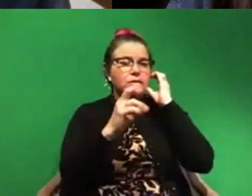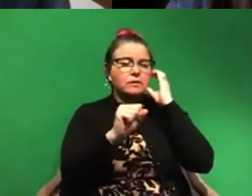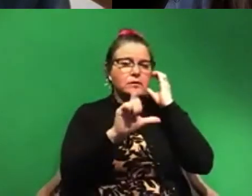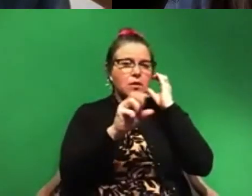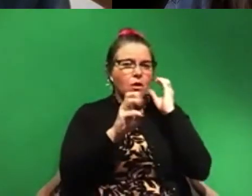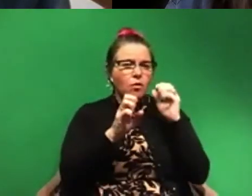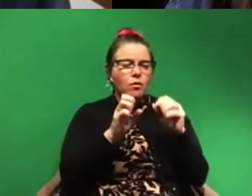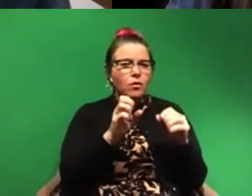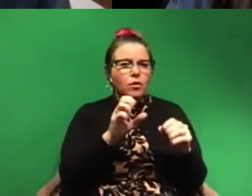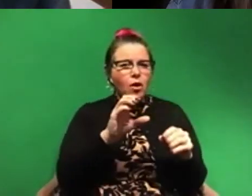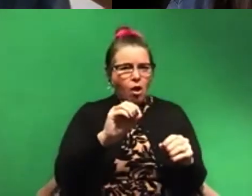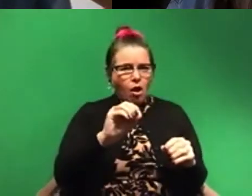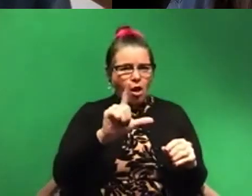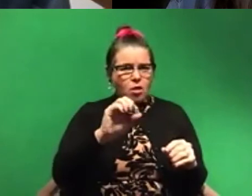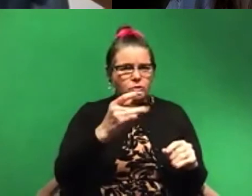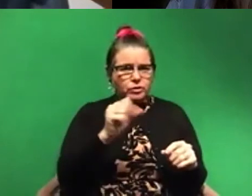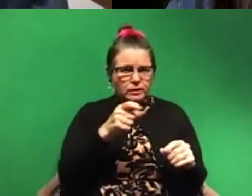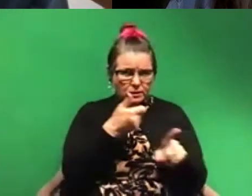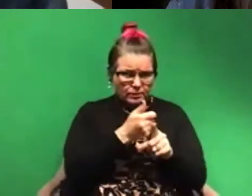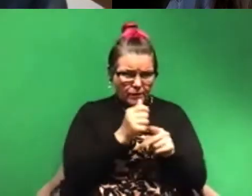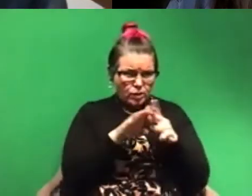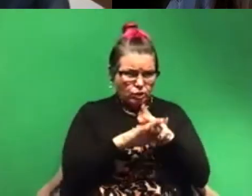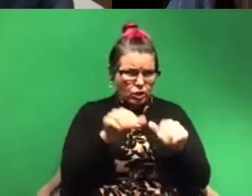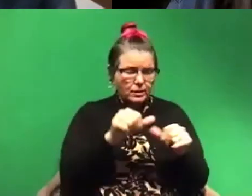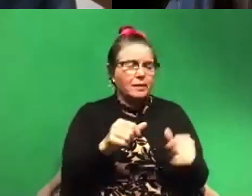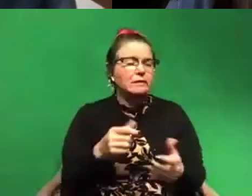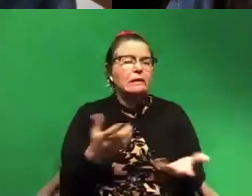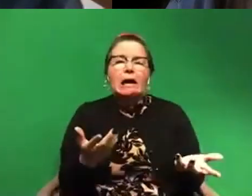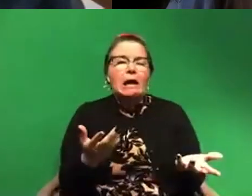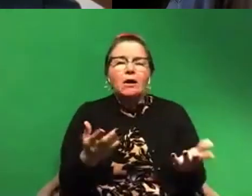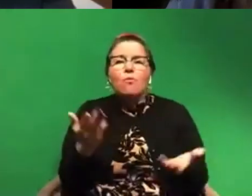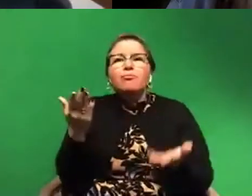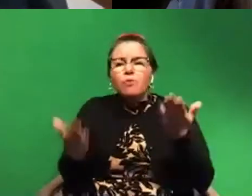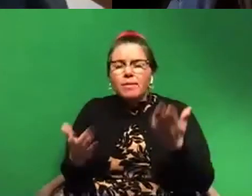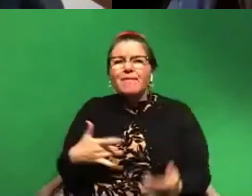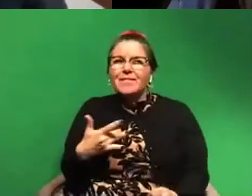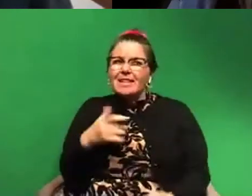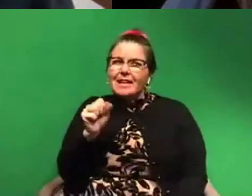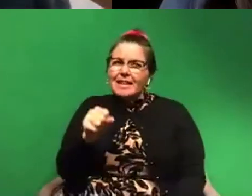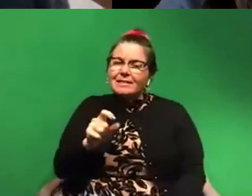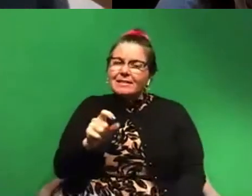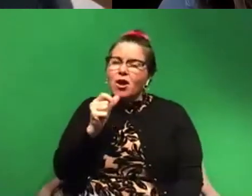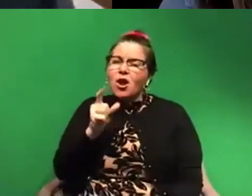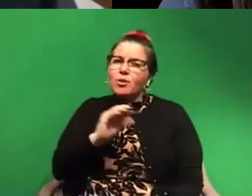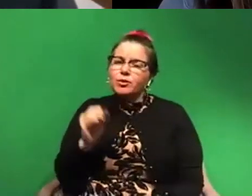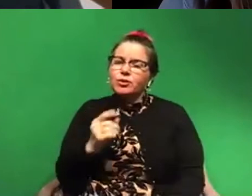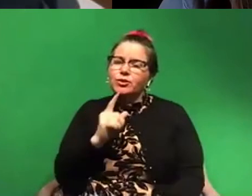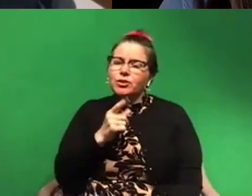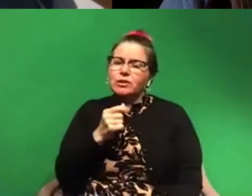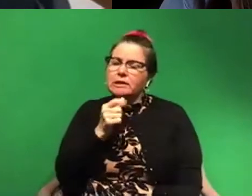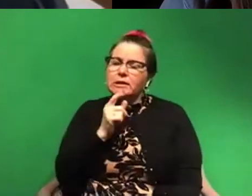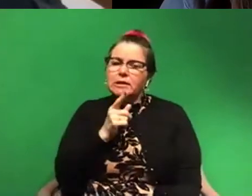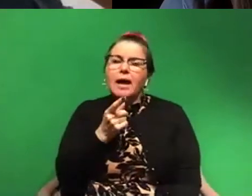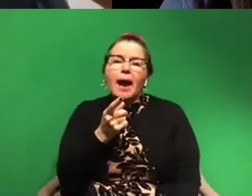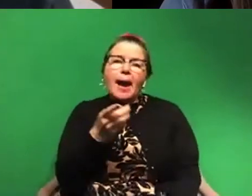ologies? Was he the shark scientist? Probably. I don't know for sure, but yes, but I'm not a hundred percent sure. Um, I, I bet,